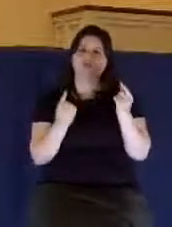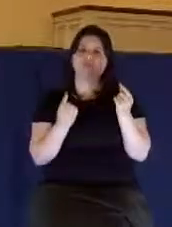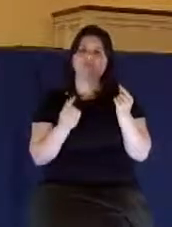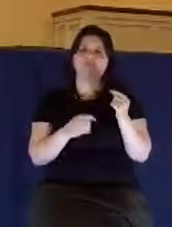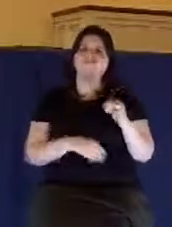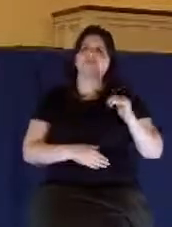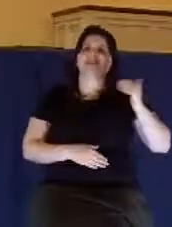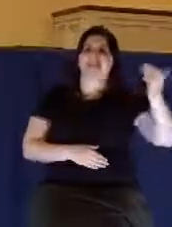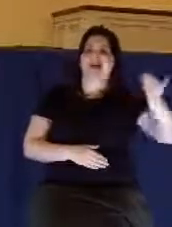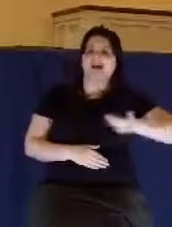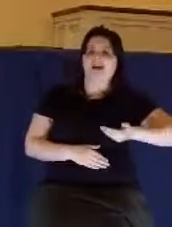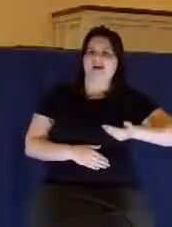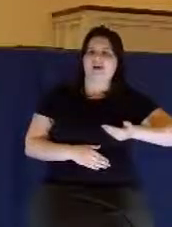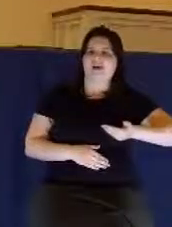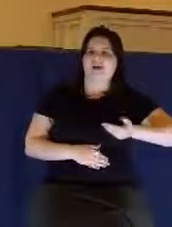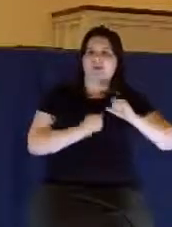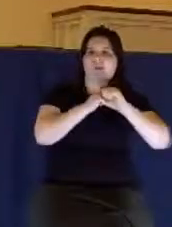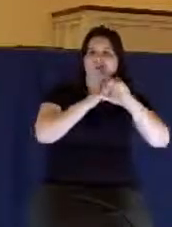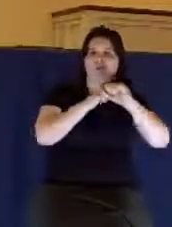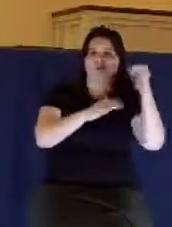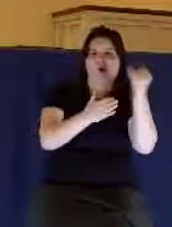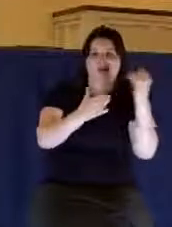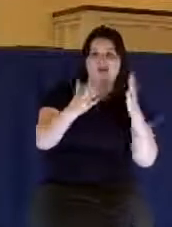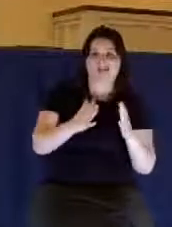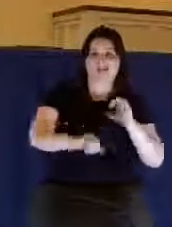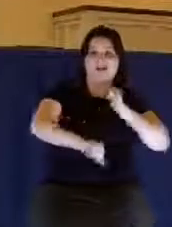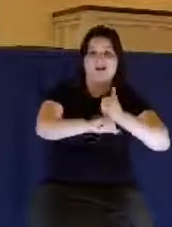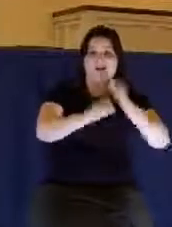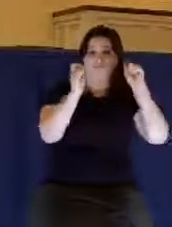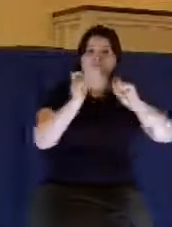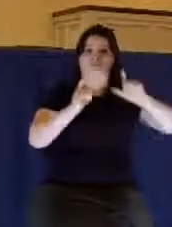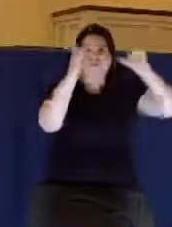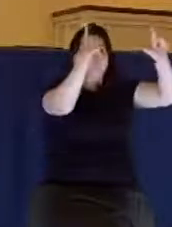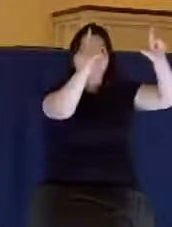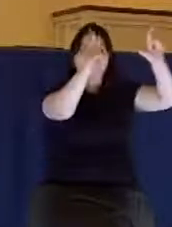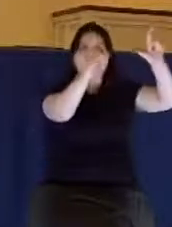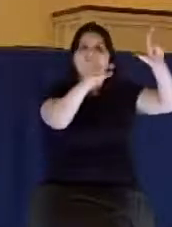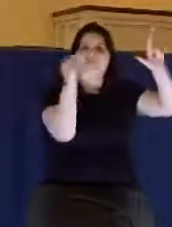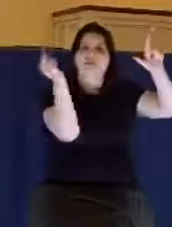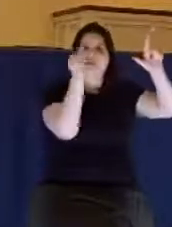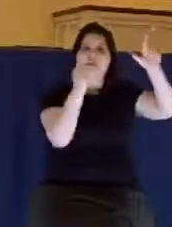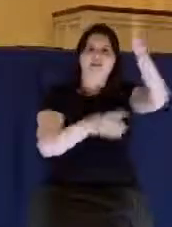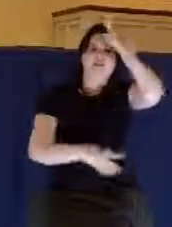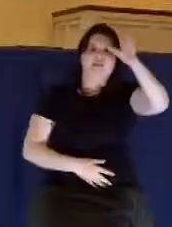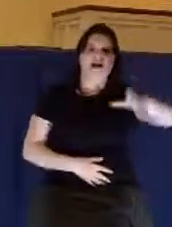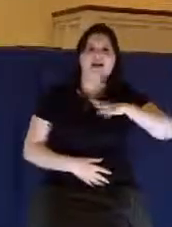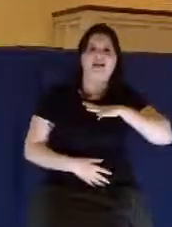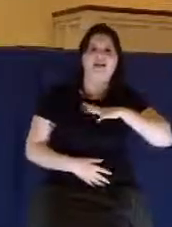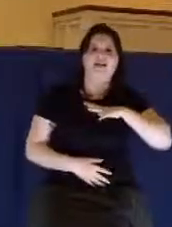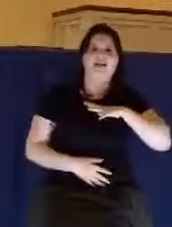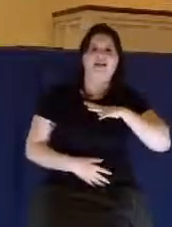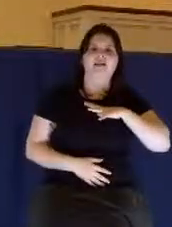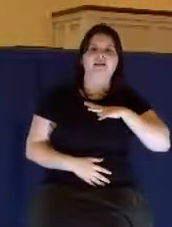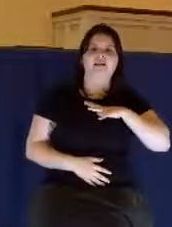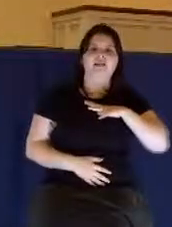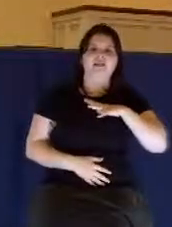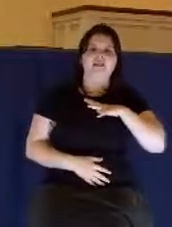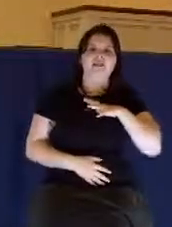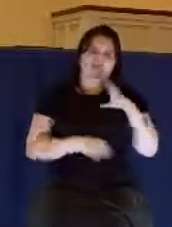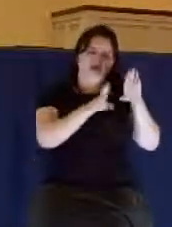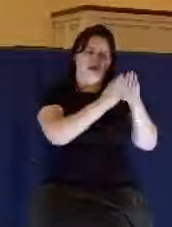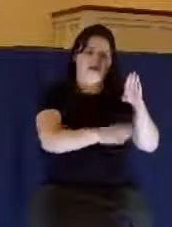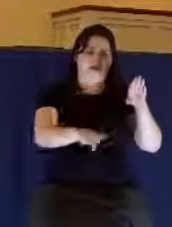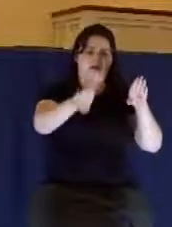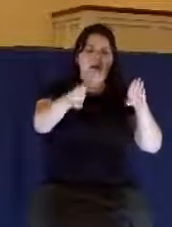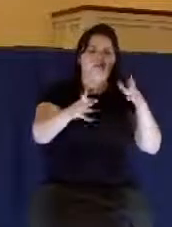He had a billboard right there by his church. He put up a billboard sign, and it was a picture of a man laying in the gutter in his own filth and vomit.